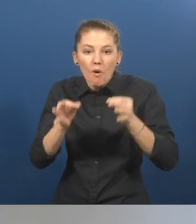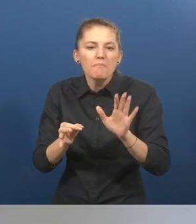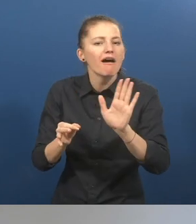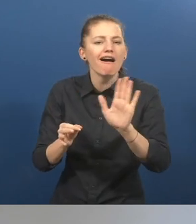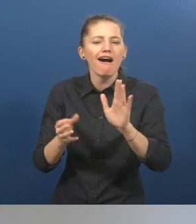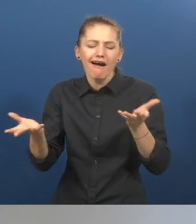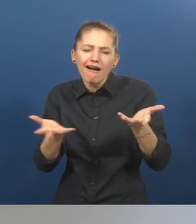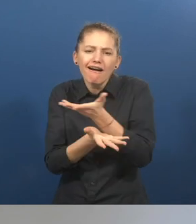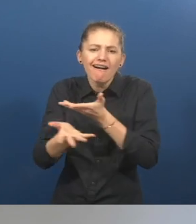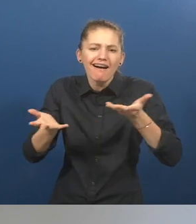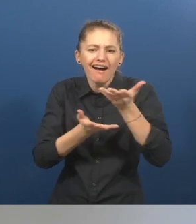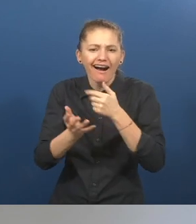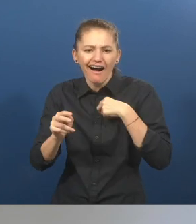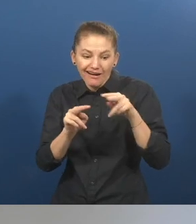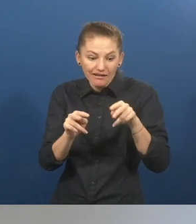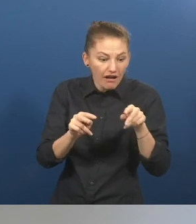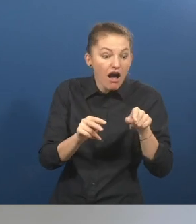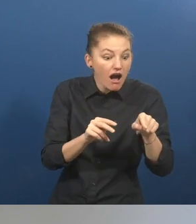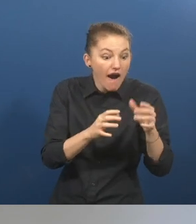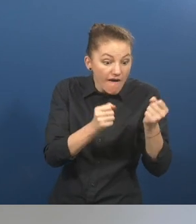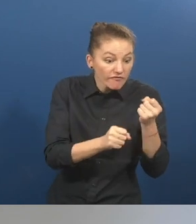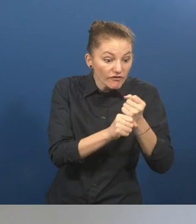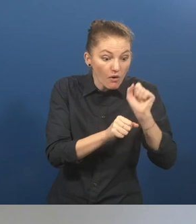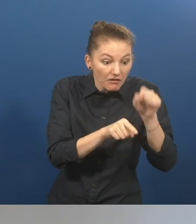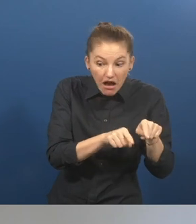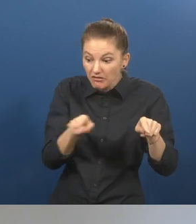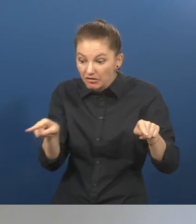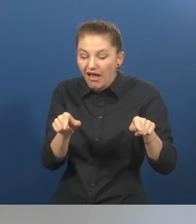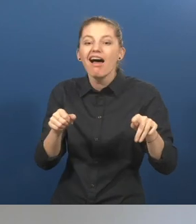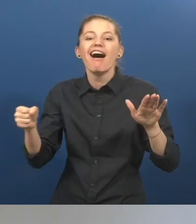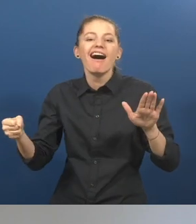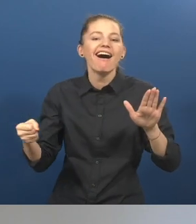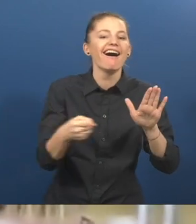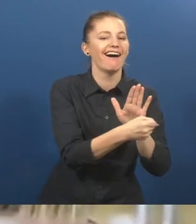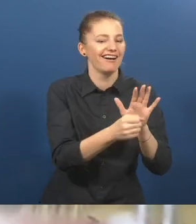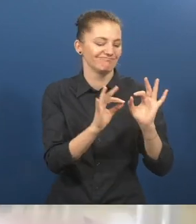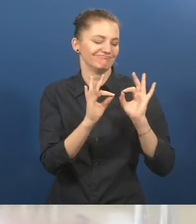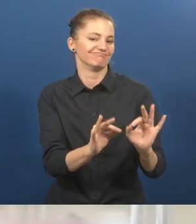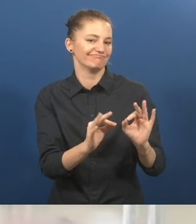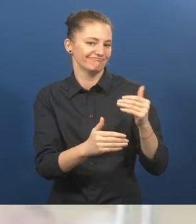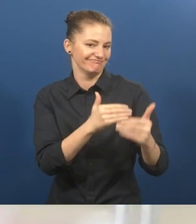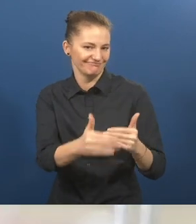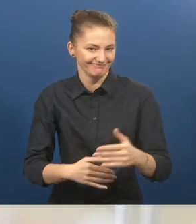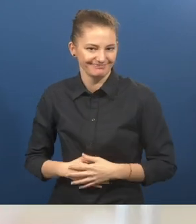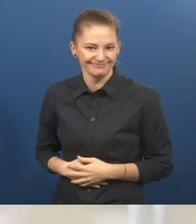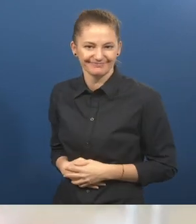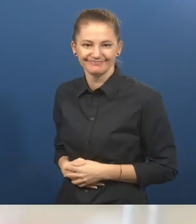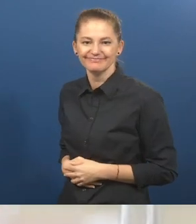we're able to discover opportunities and create employment instead of just looking for open positions. What is unique and